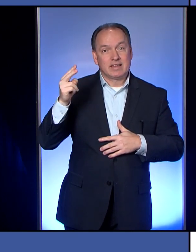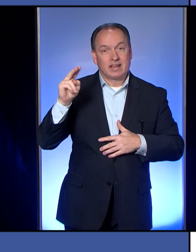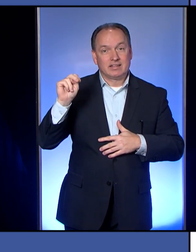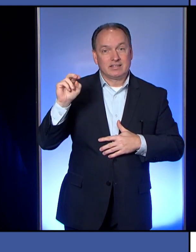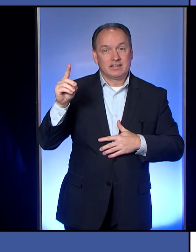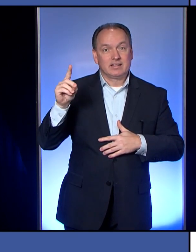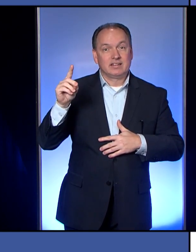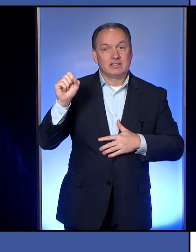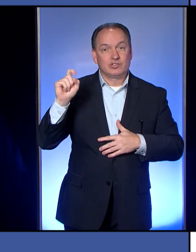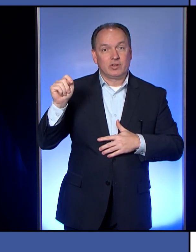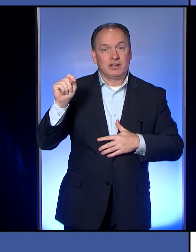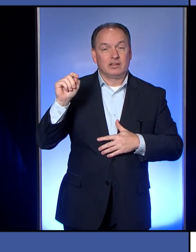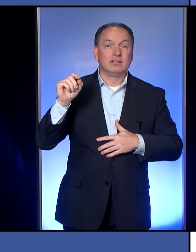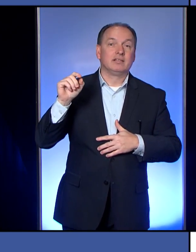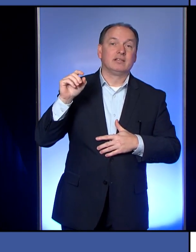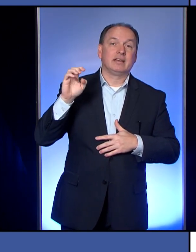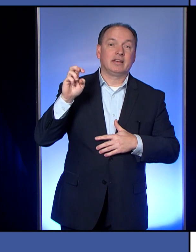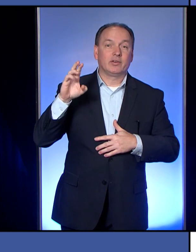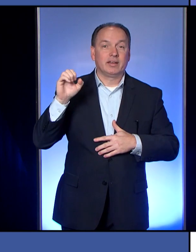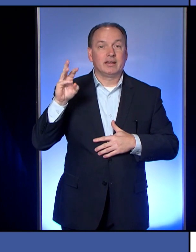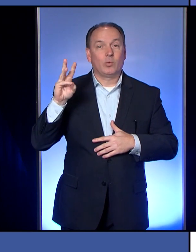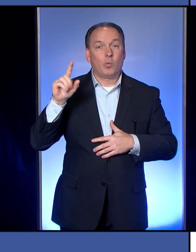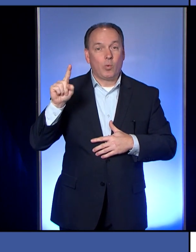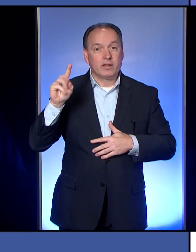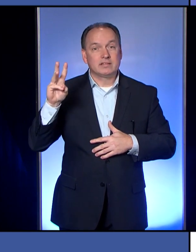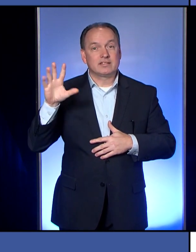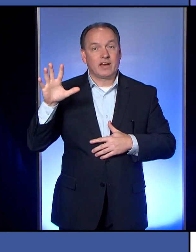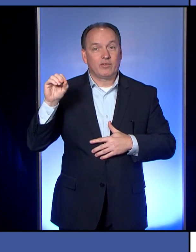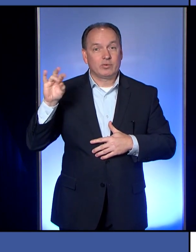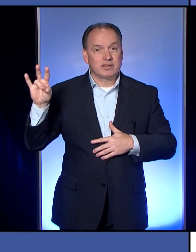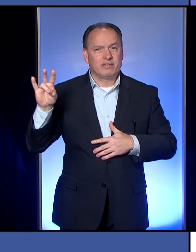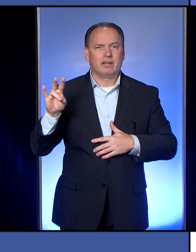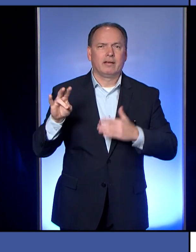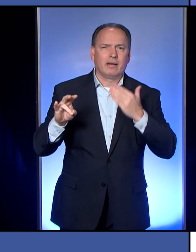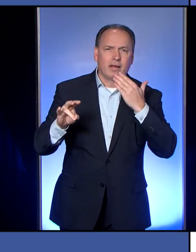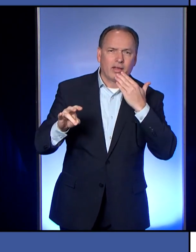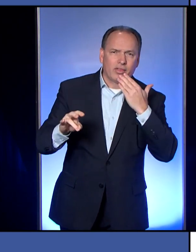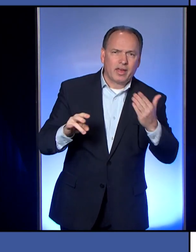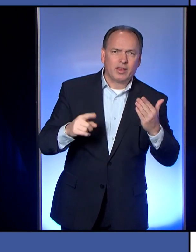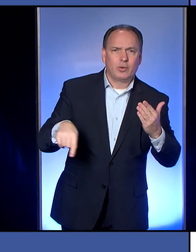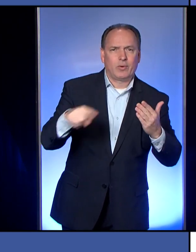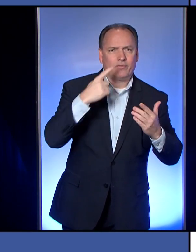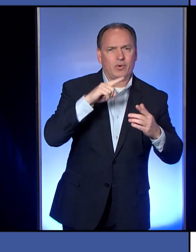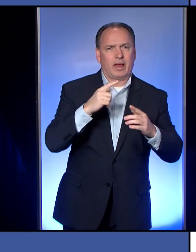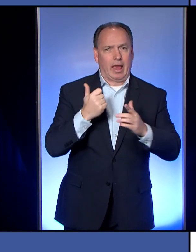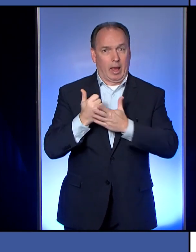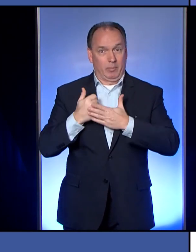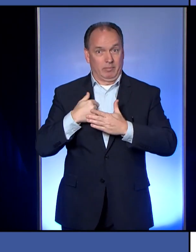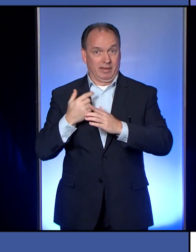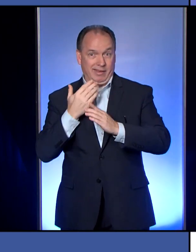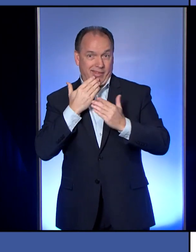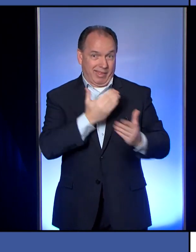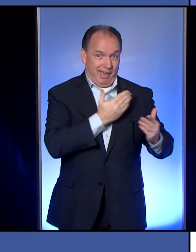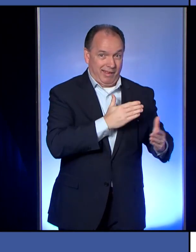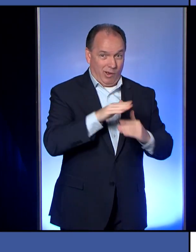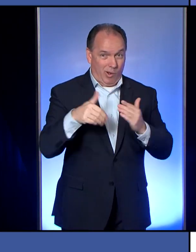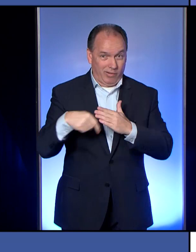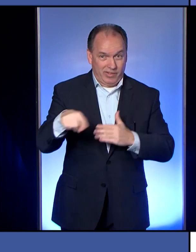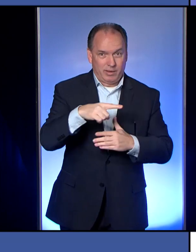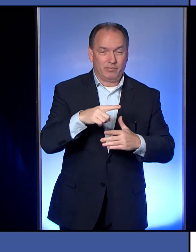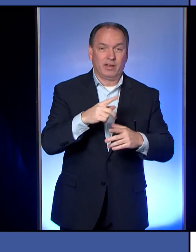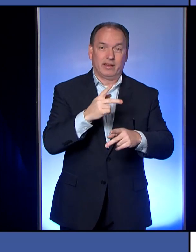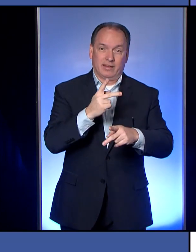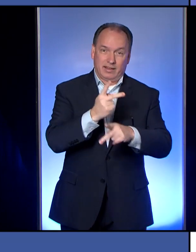16507. And thank you for helping me thank them for what they're doing right now to keep all of us